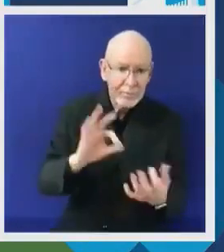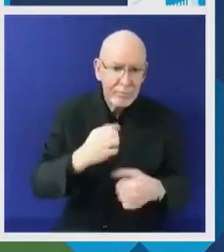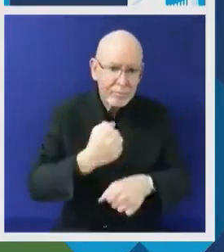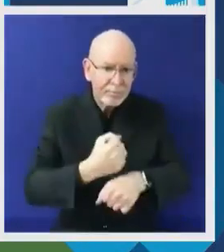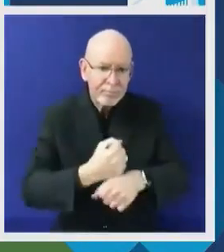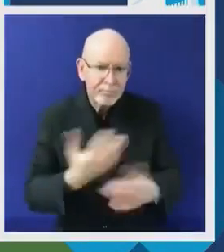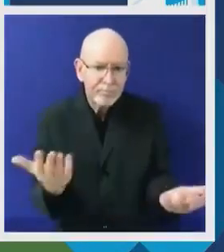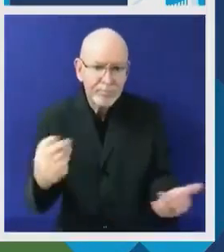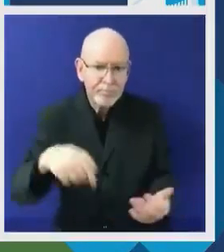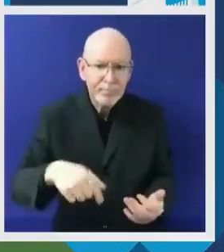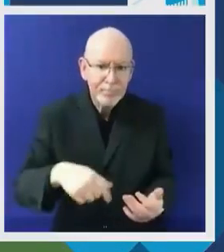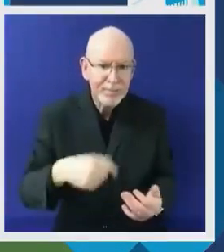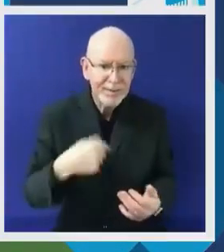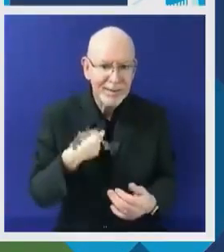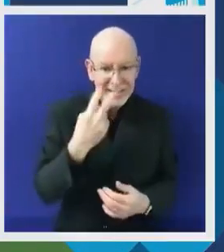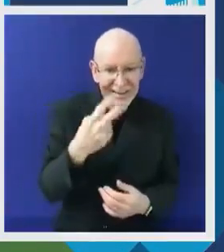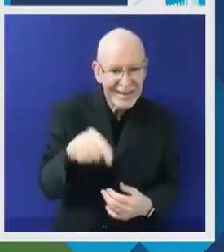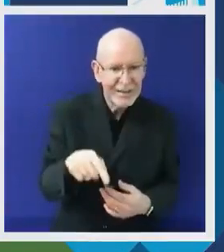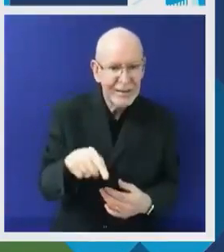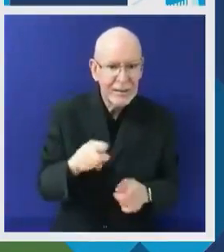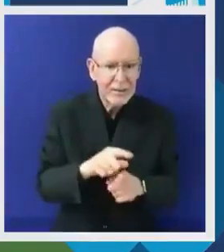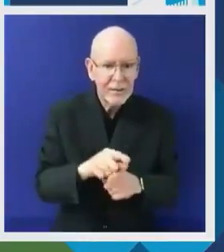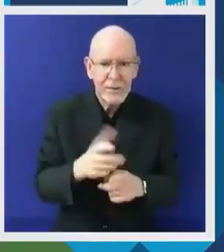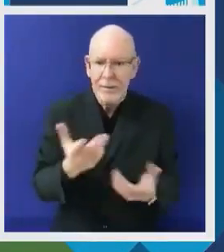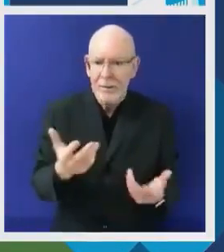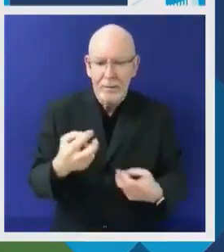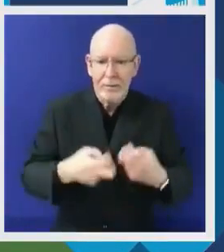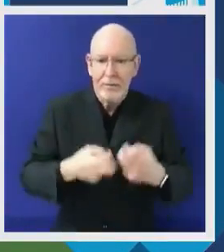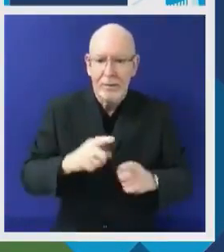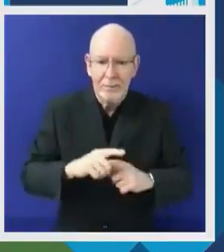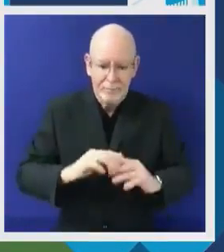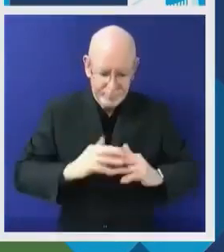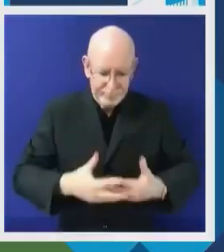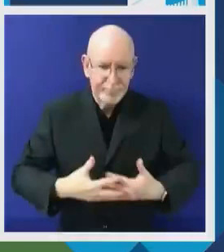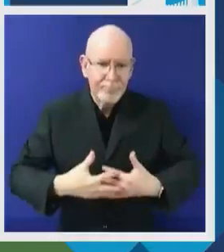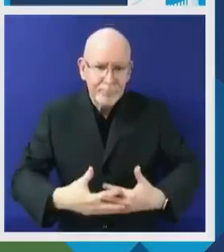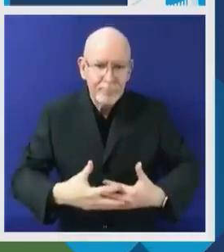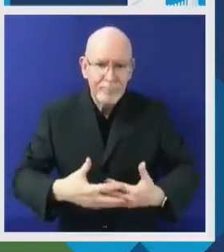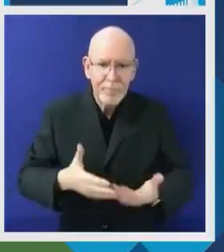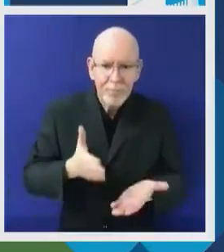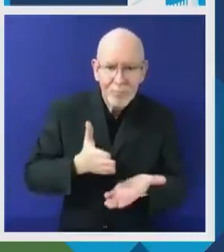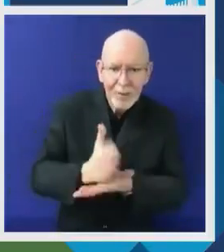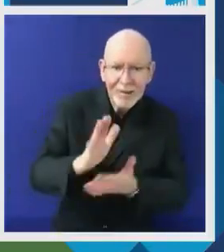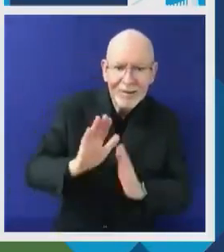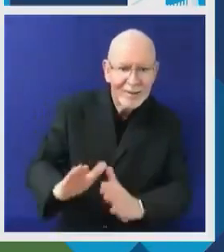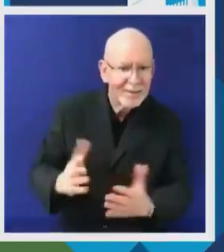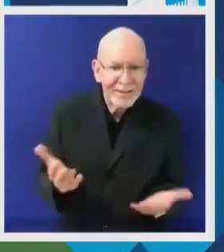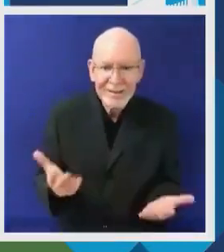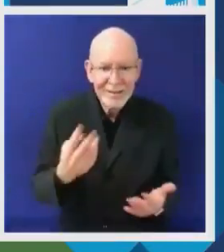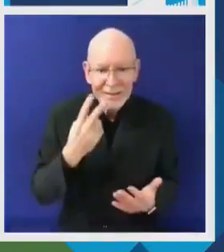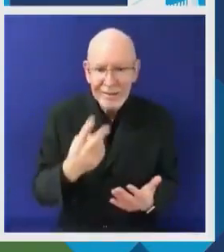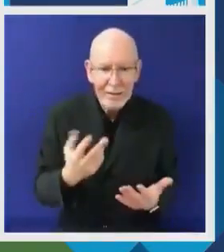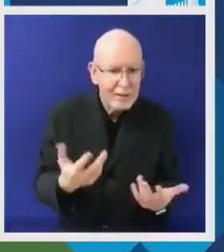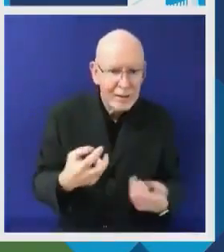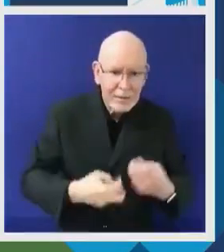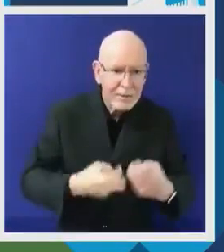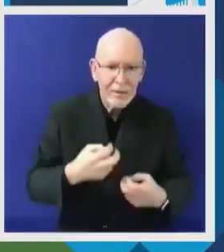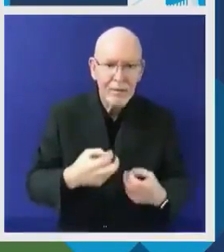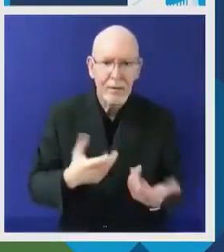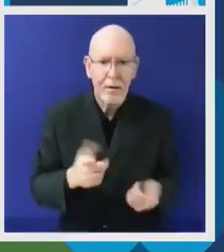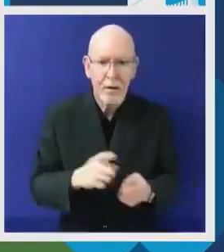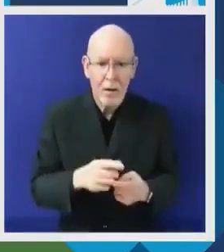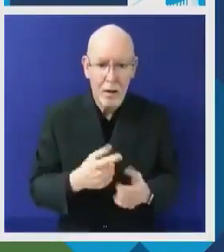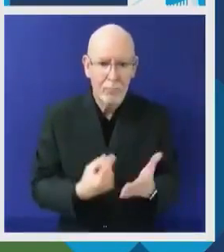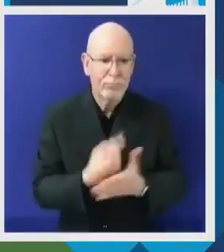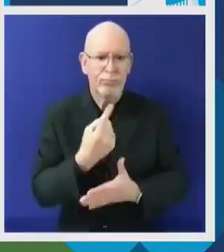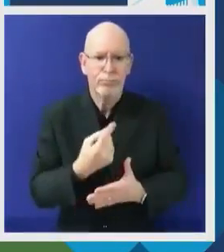short-term and long-term impacts of these multifaceted crises. Yet, it would be a mistake to think that young people have